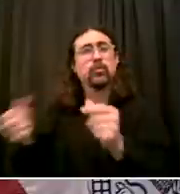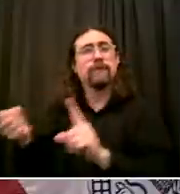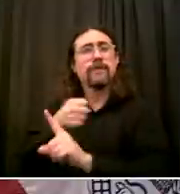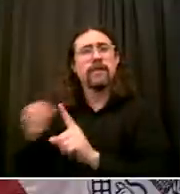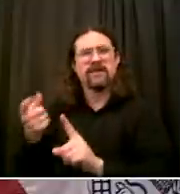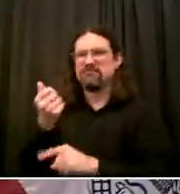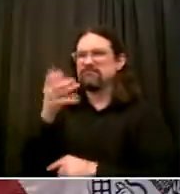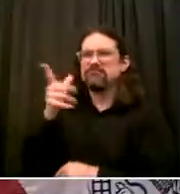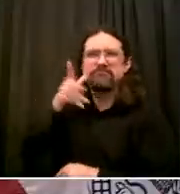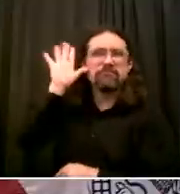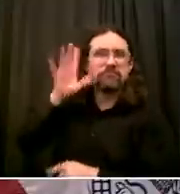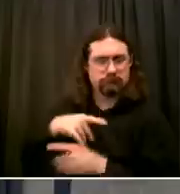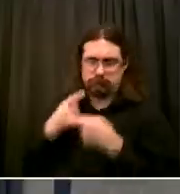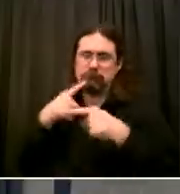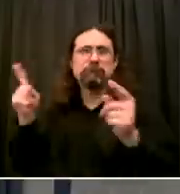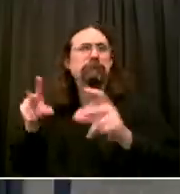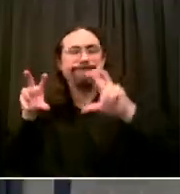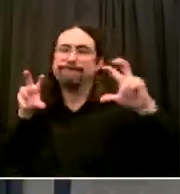Next is Henry from Bloomberg